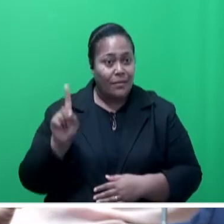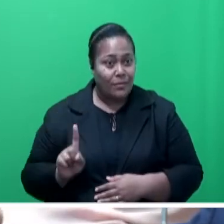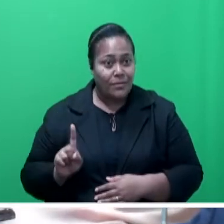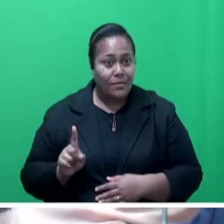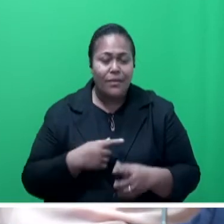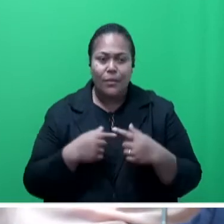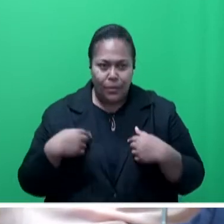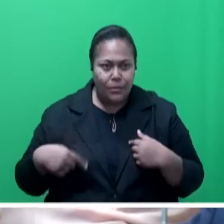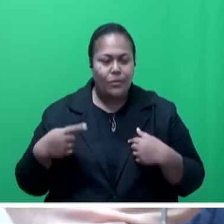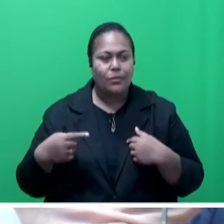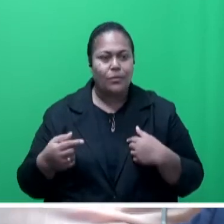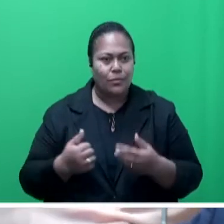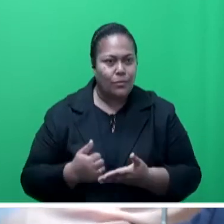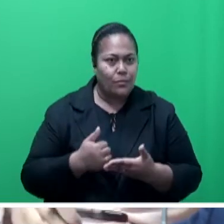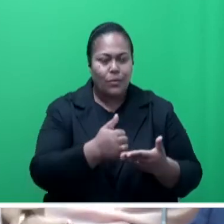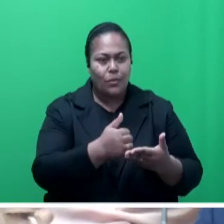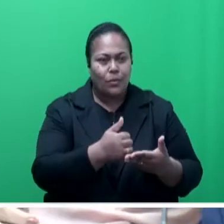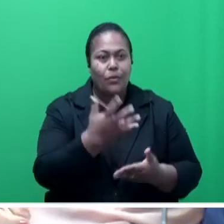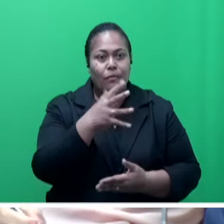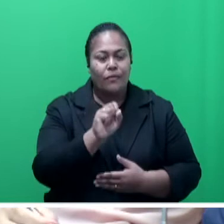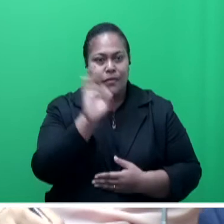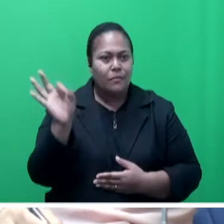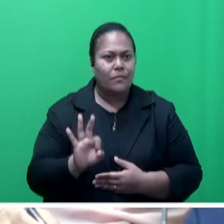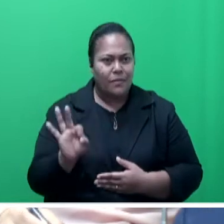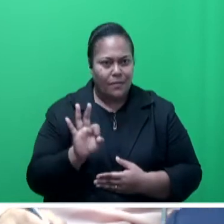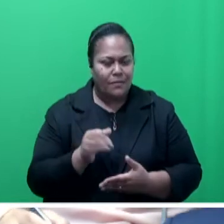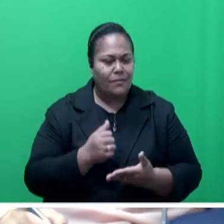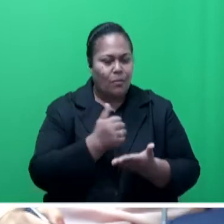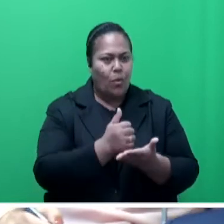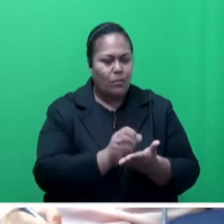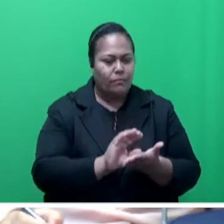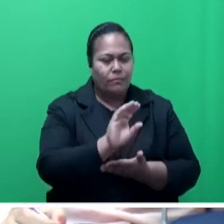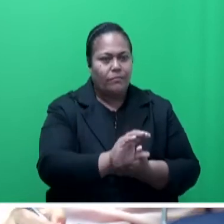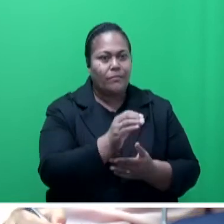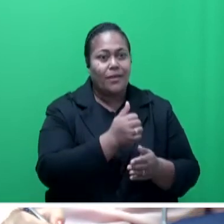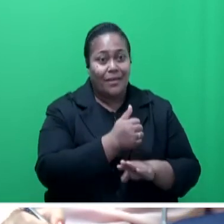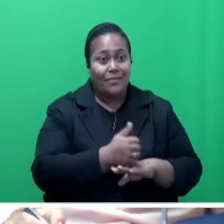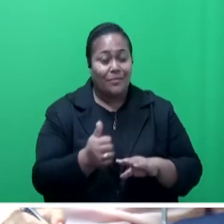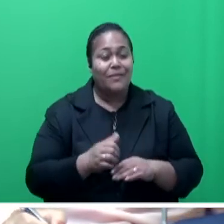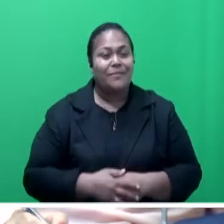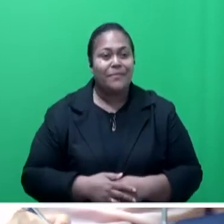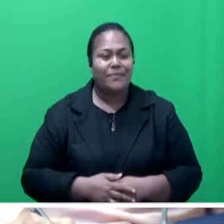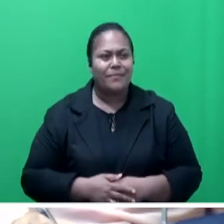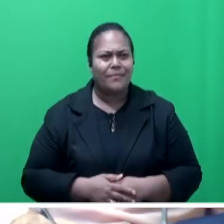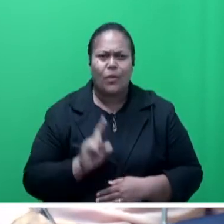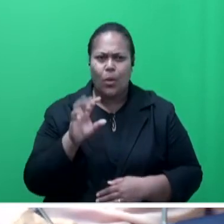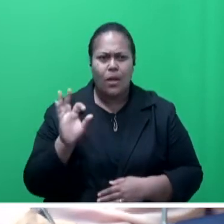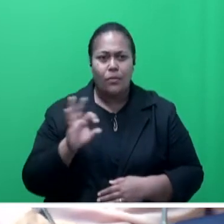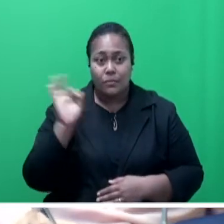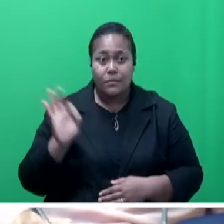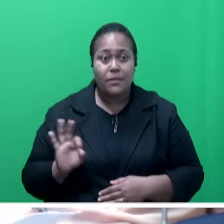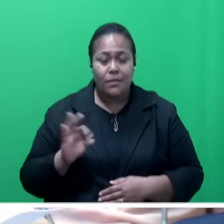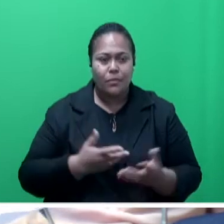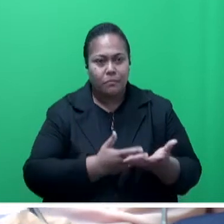we are continuing with our 50 percent subsidy. We had, in fact, made it 100 percent with some collaboration with EFL.